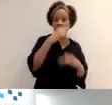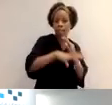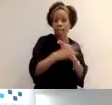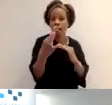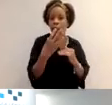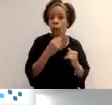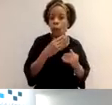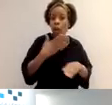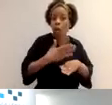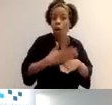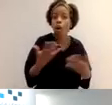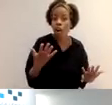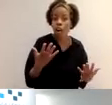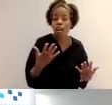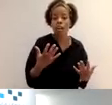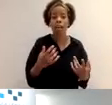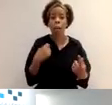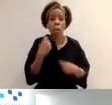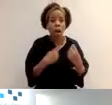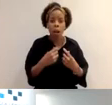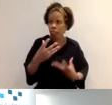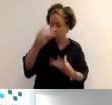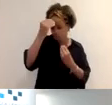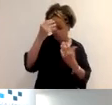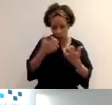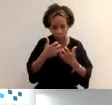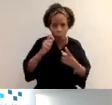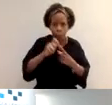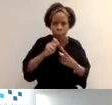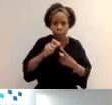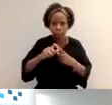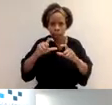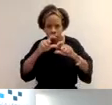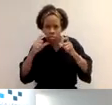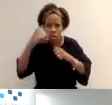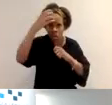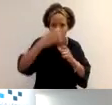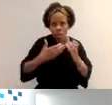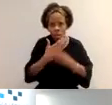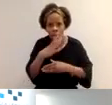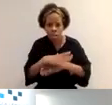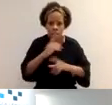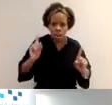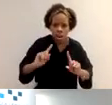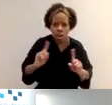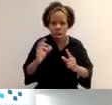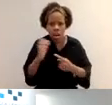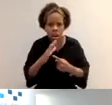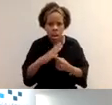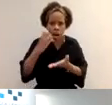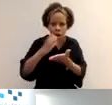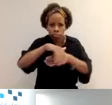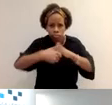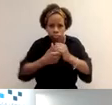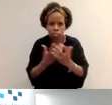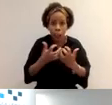there could be a number of different, you if you're training on PPE or something similar, again, all part of your CPD. So don't, don't overlook any of that